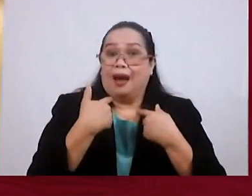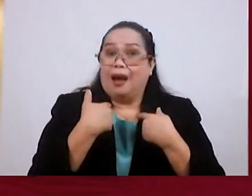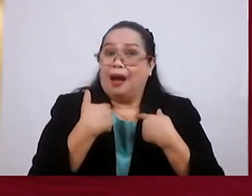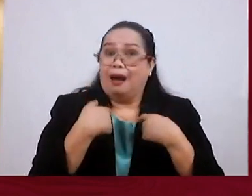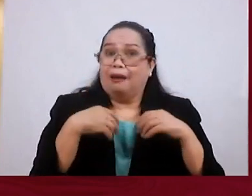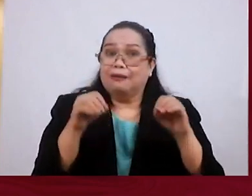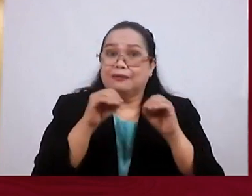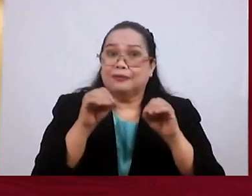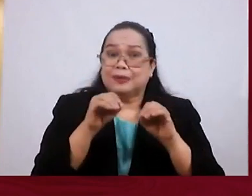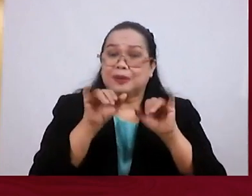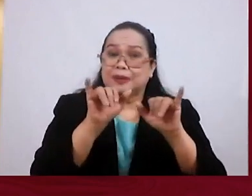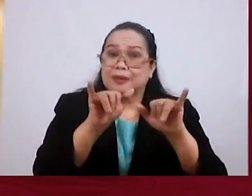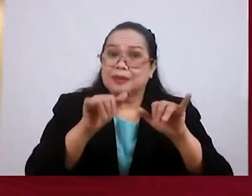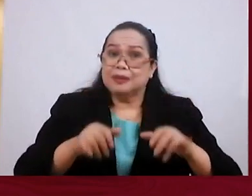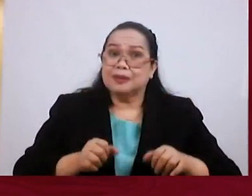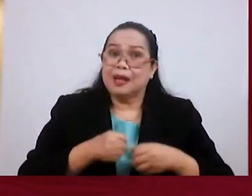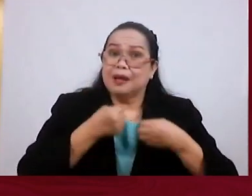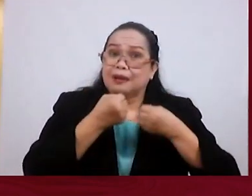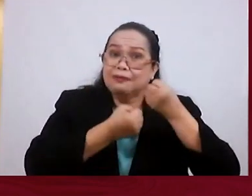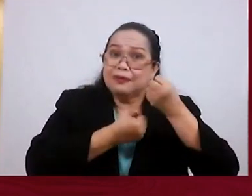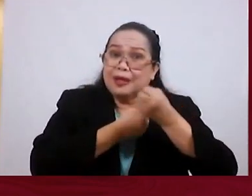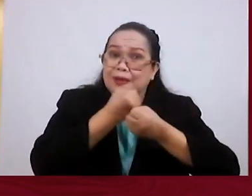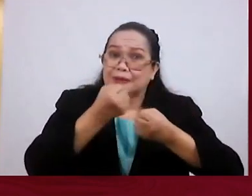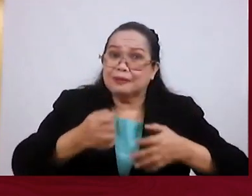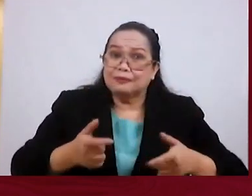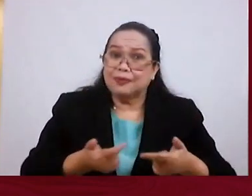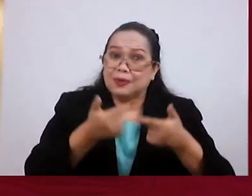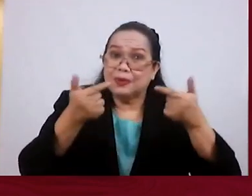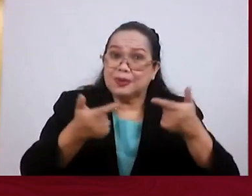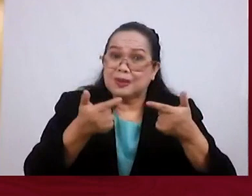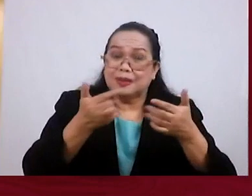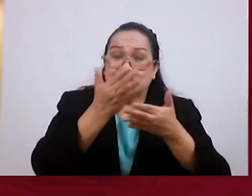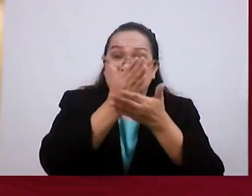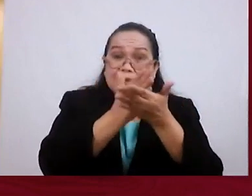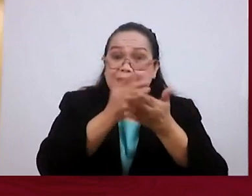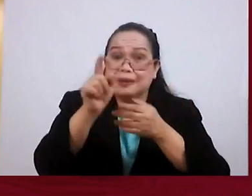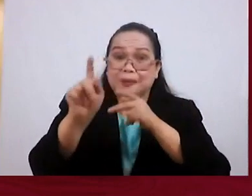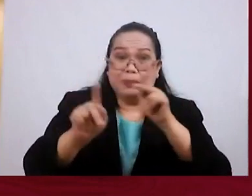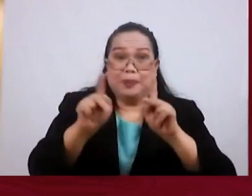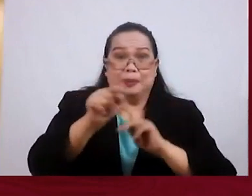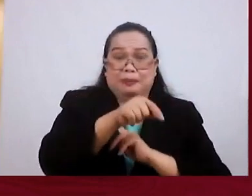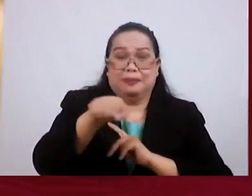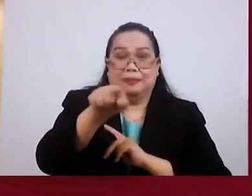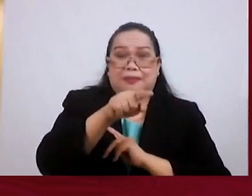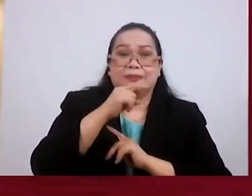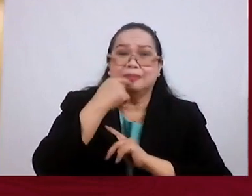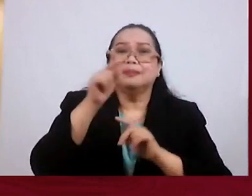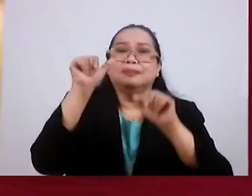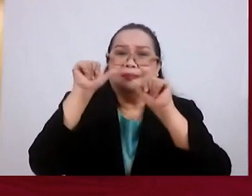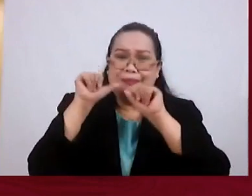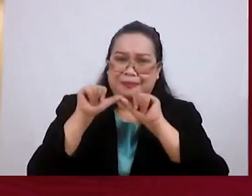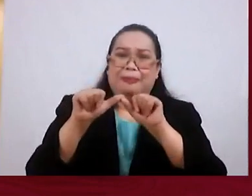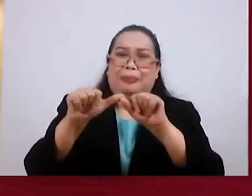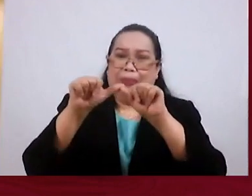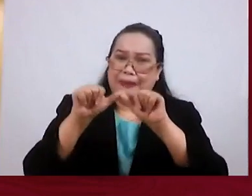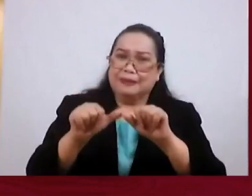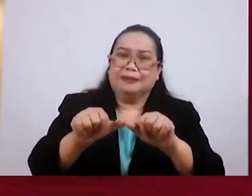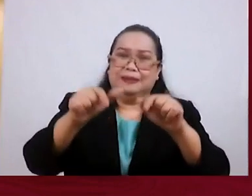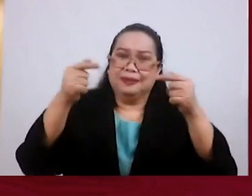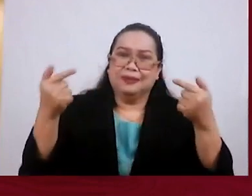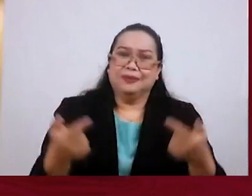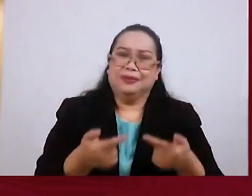longer remains a sacrifice for sins for some people who persist in sin.